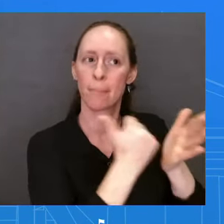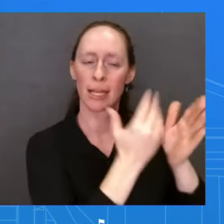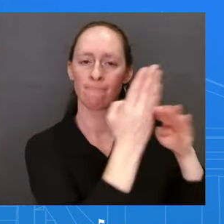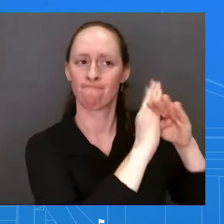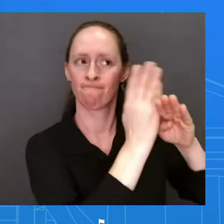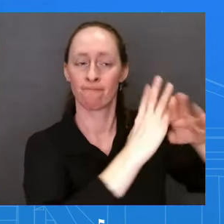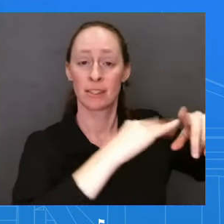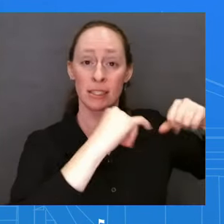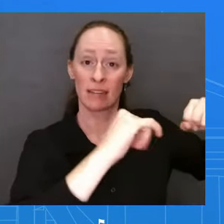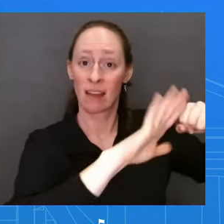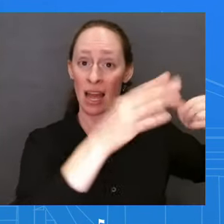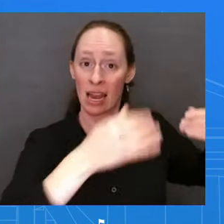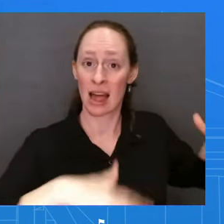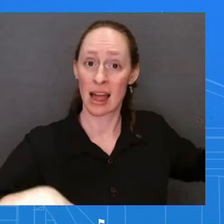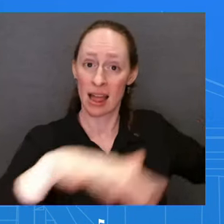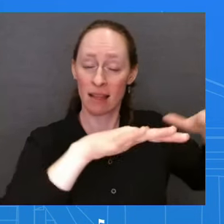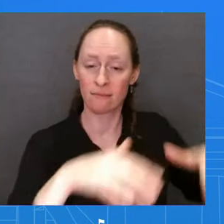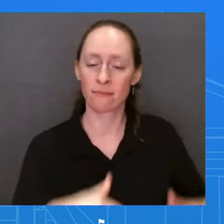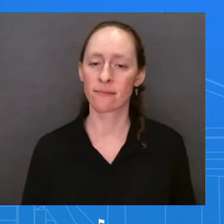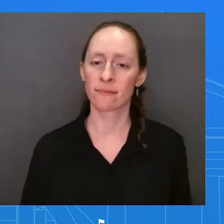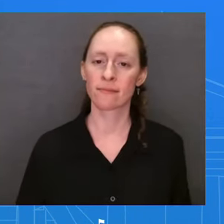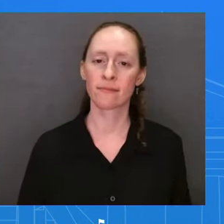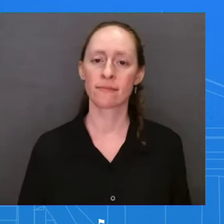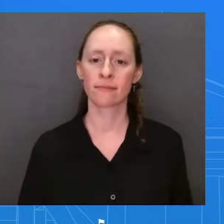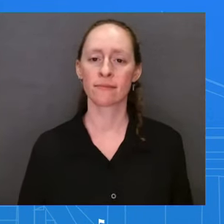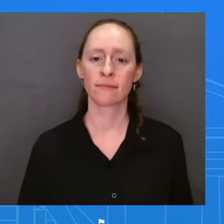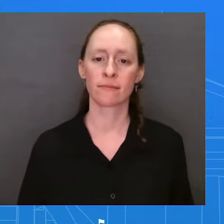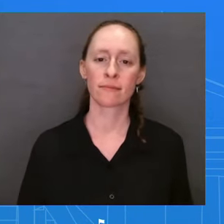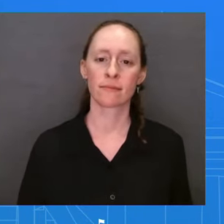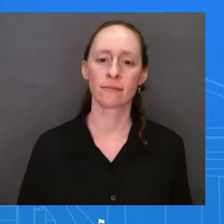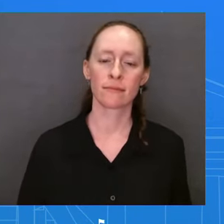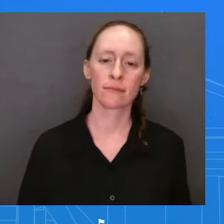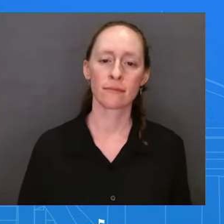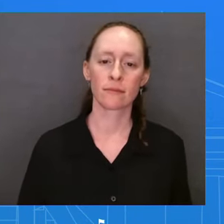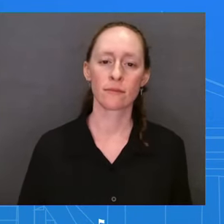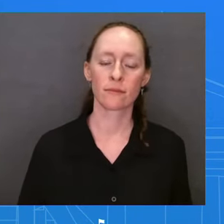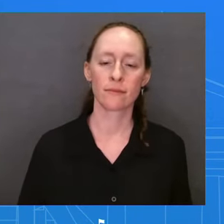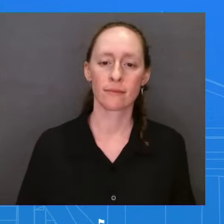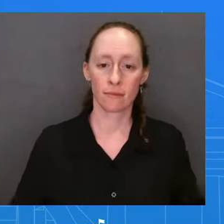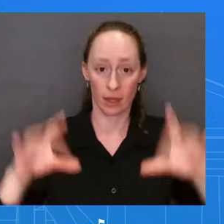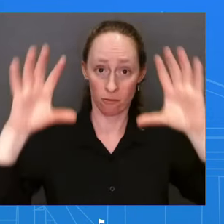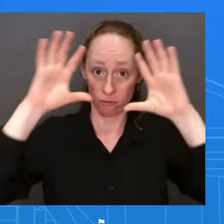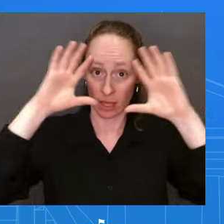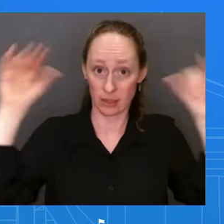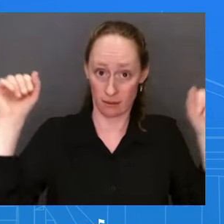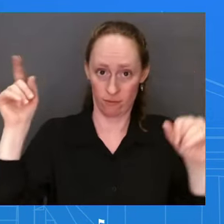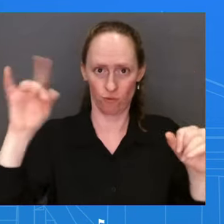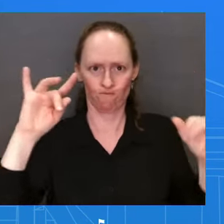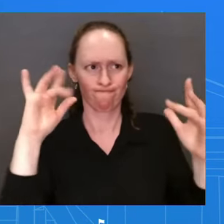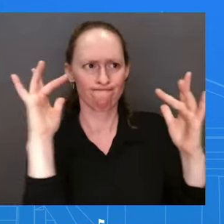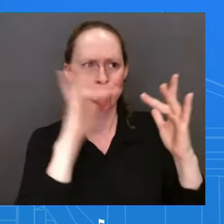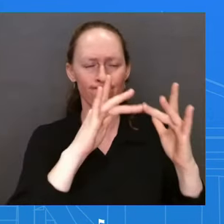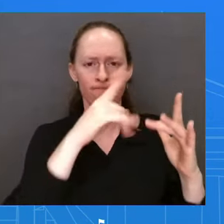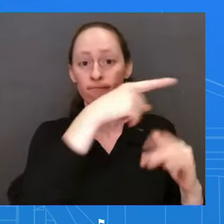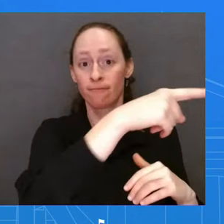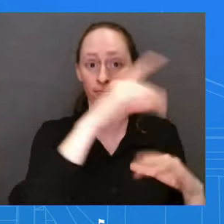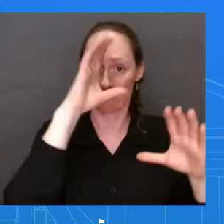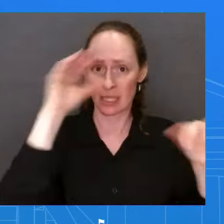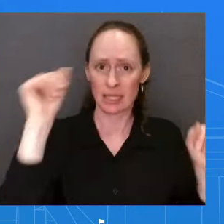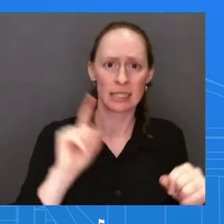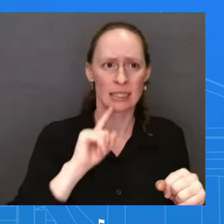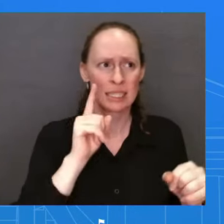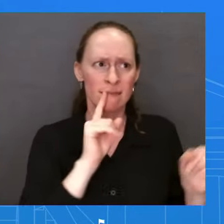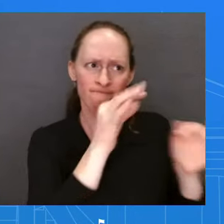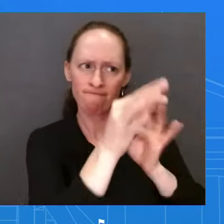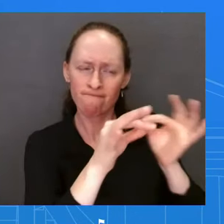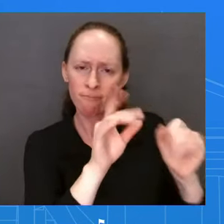you saw the President speak to President Zelensky on Sunday to reinforce that directly, so we'll continue to make that clear. We're continuing to watch the situation. I'm not